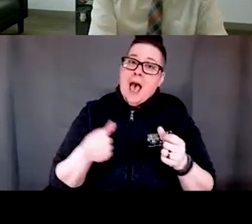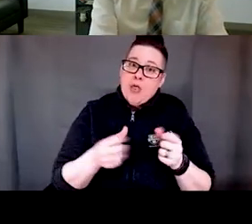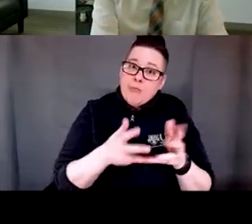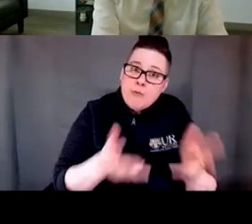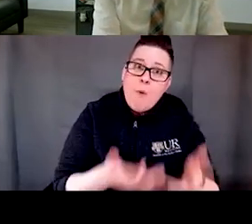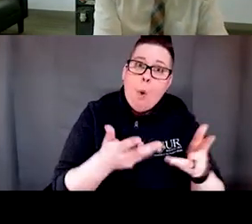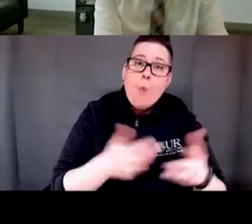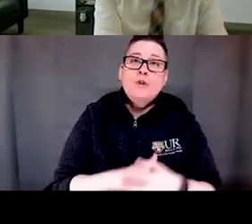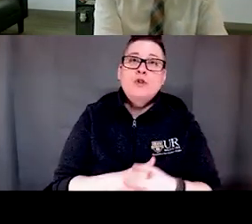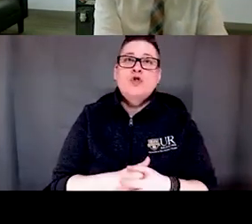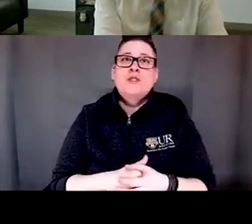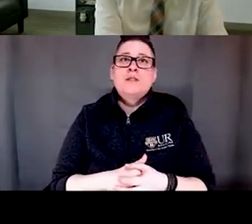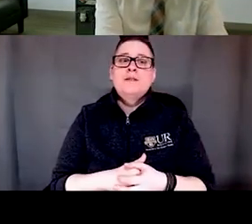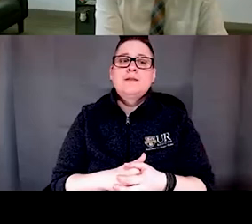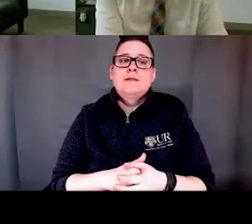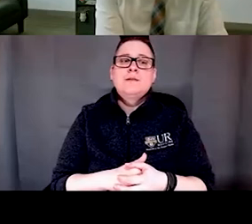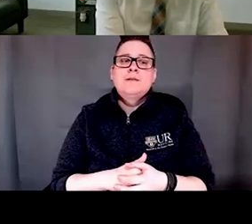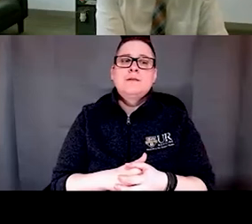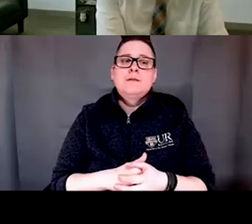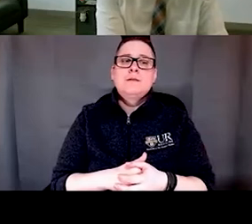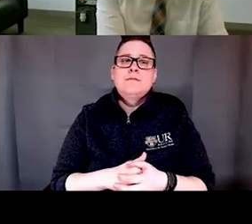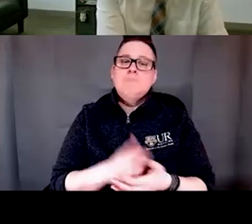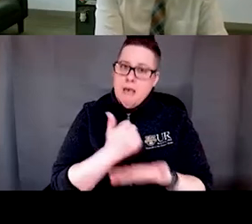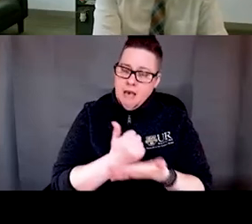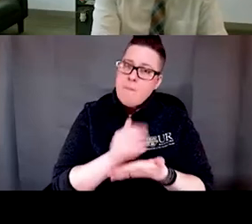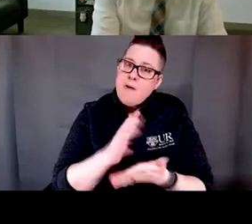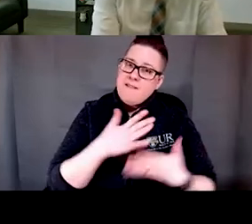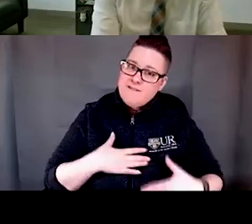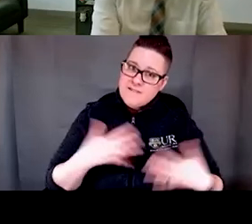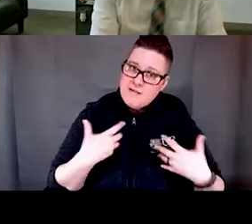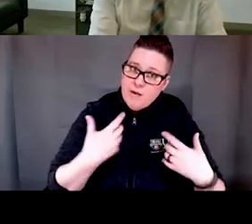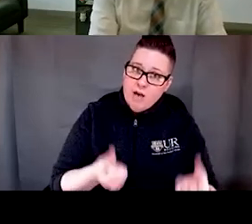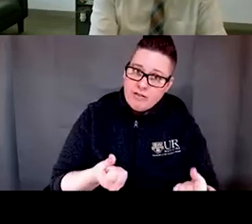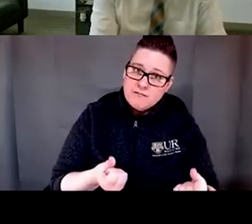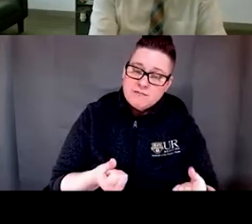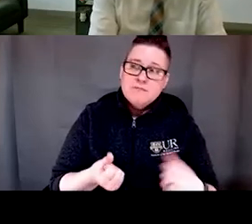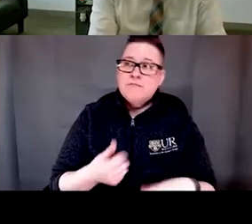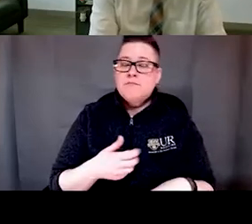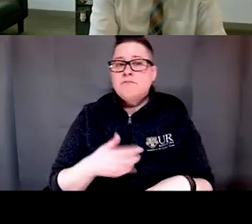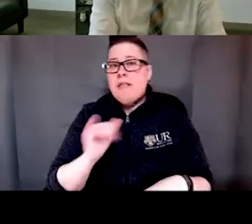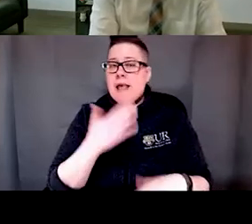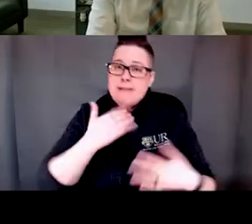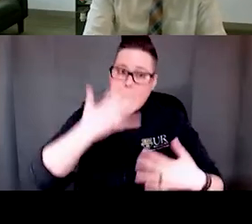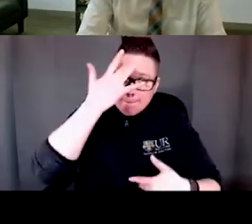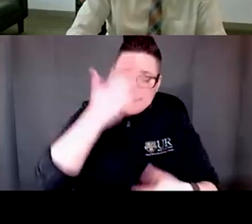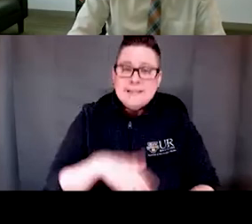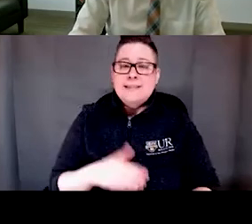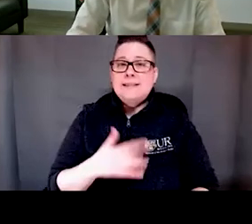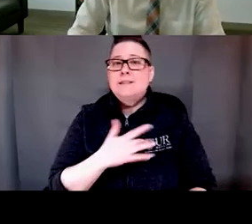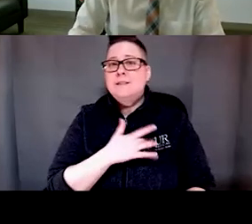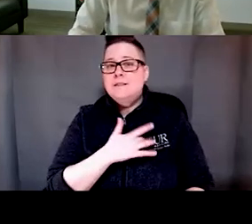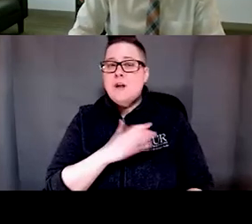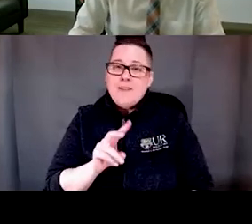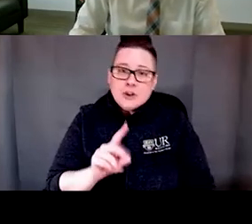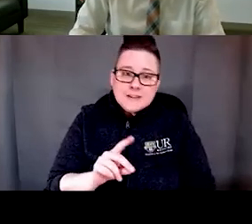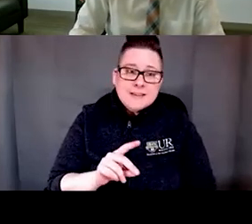can help with not only the physical health where if we are dealing with diabetes or cardiovascular disease but also